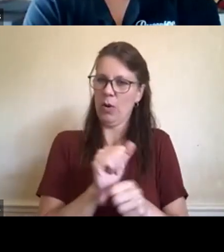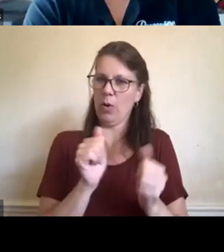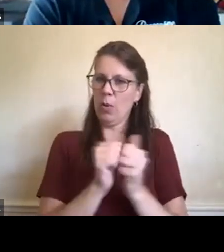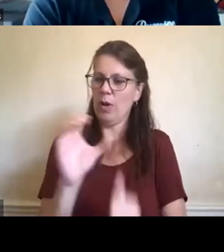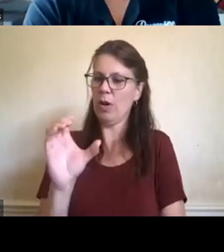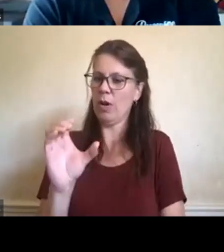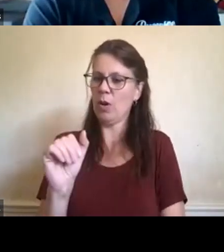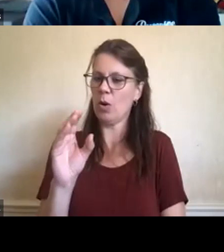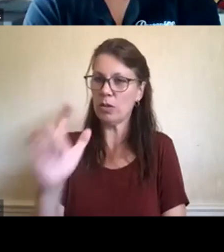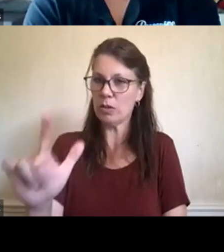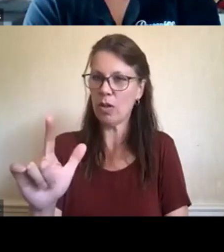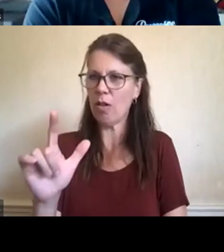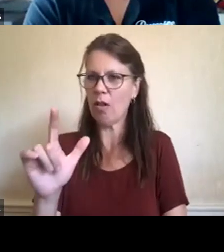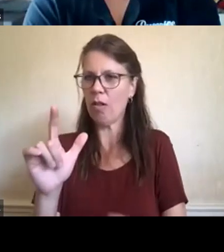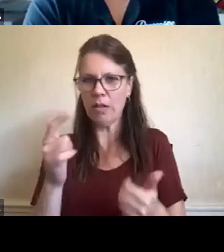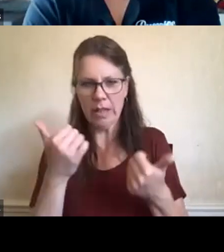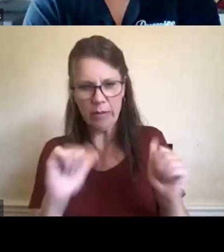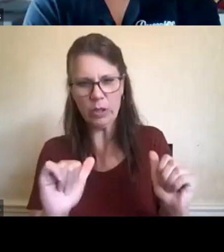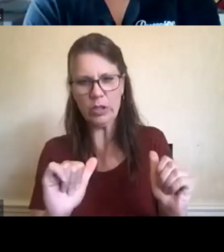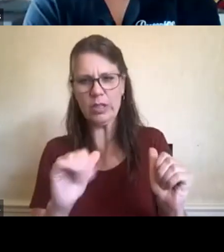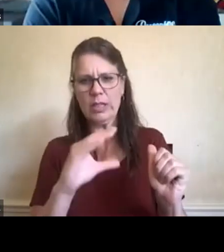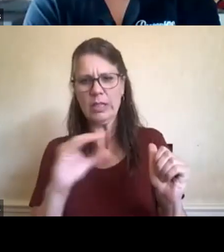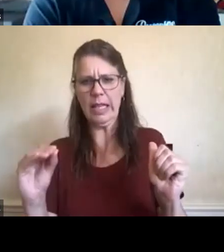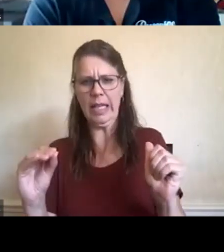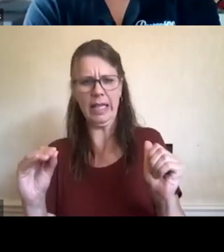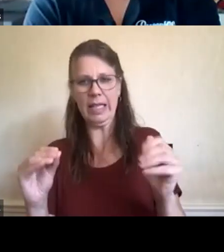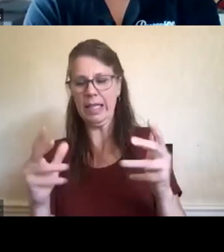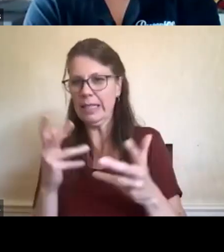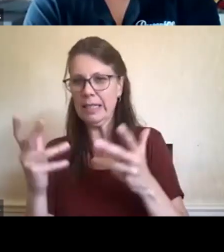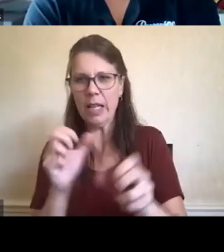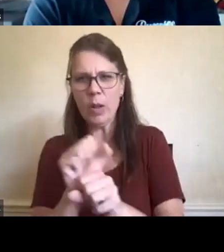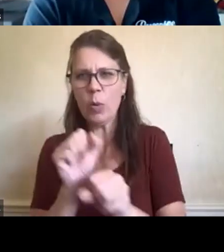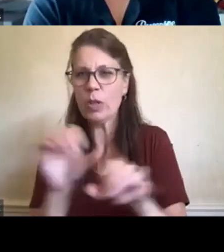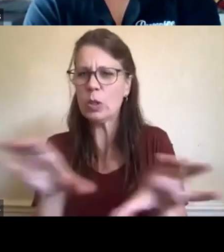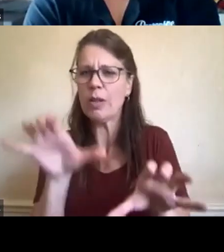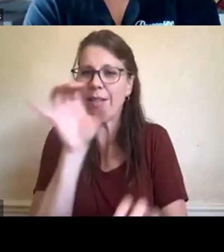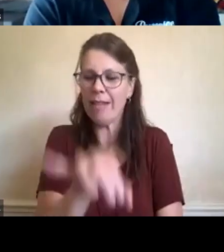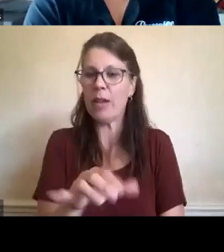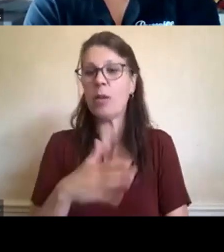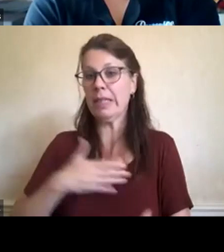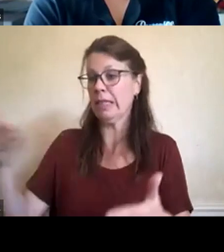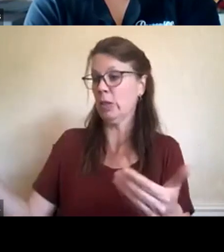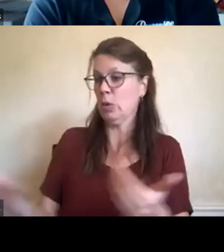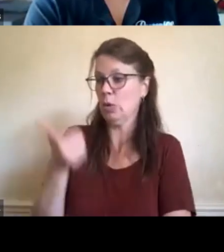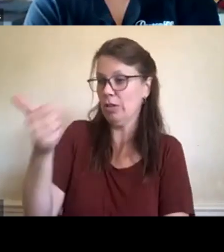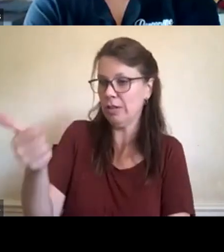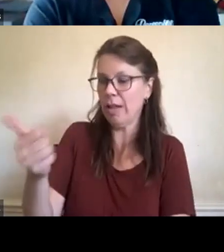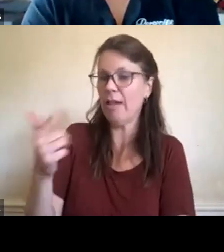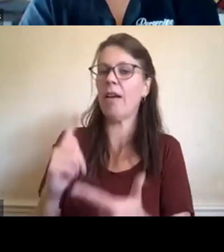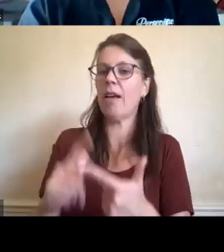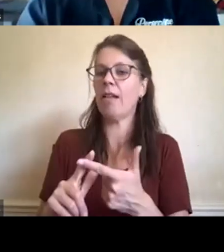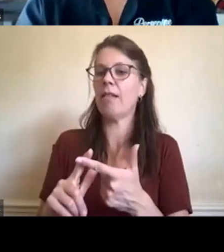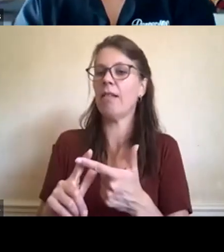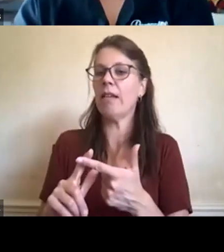efforts for First Nations along the coast. I'm wondering if you can introduce yourself and share some of the work that you've been doing